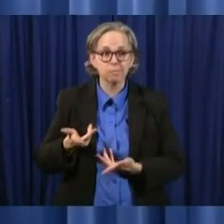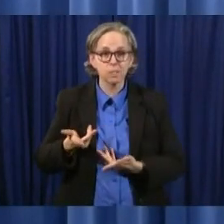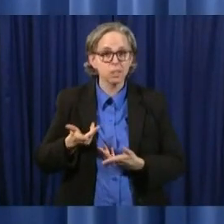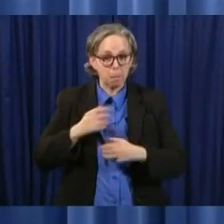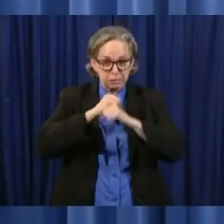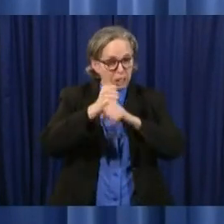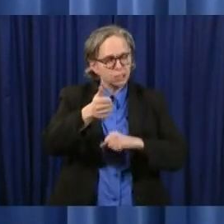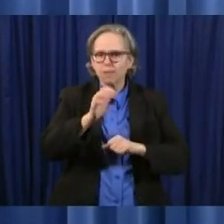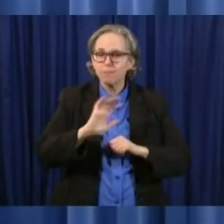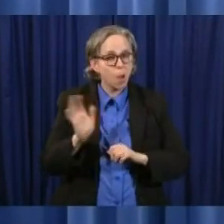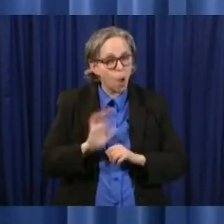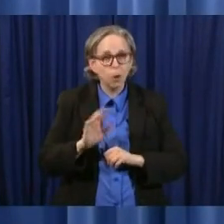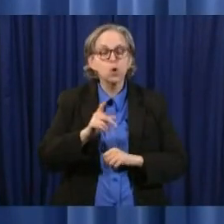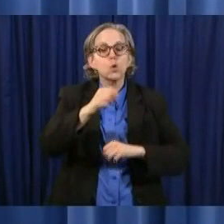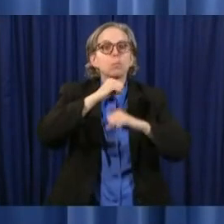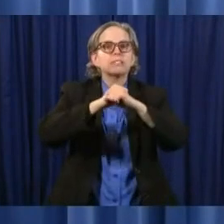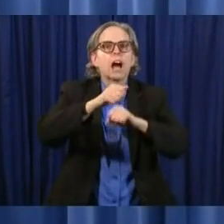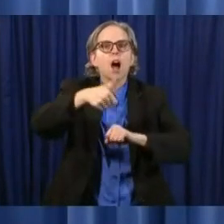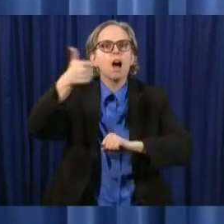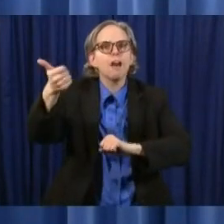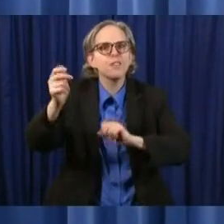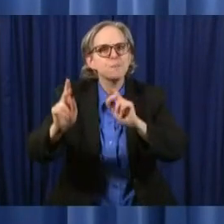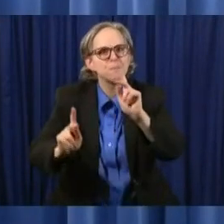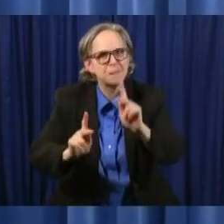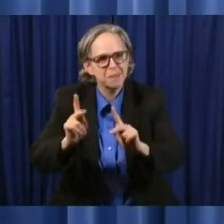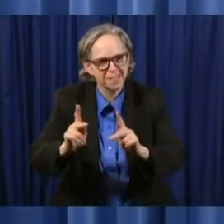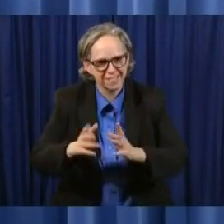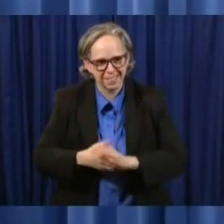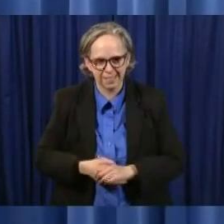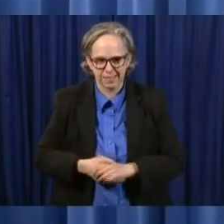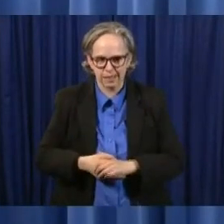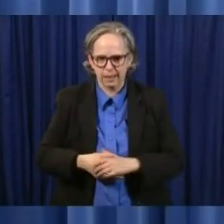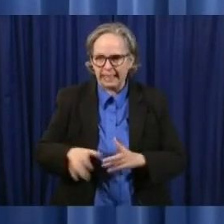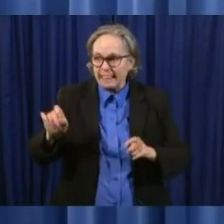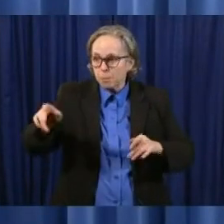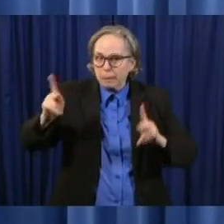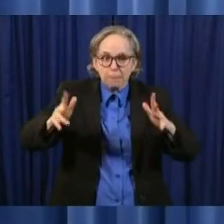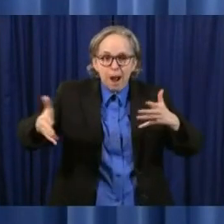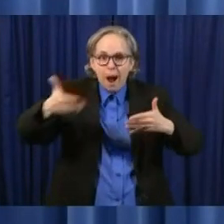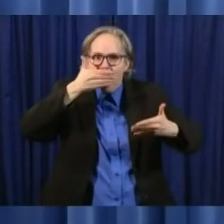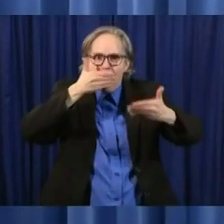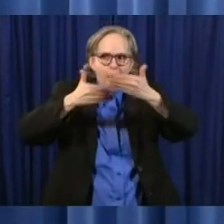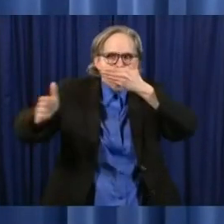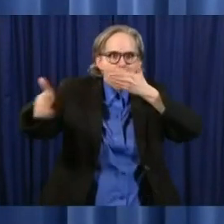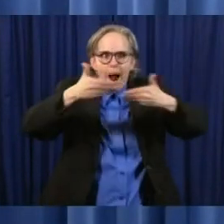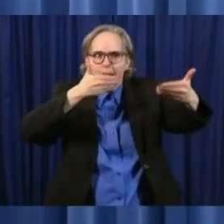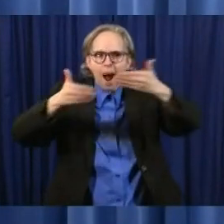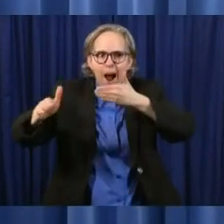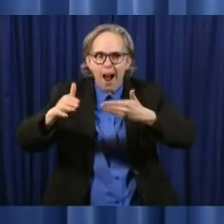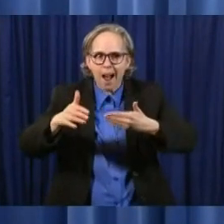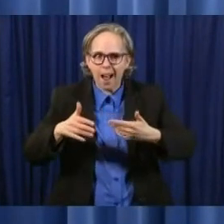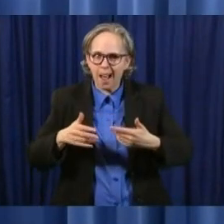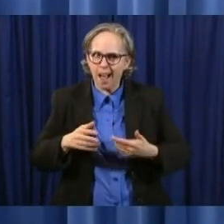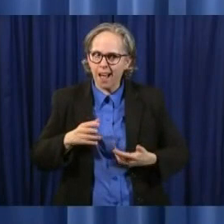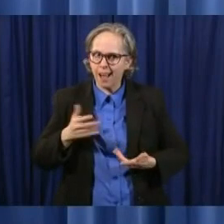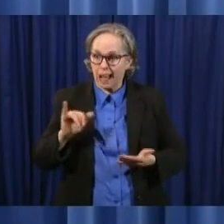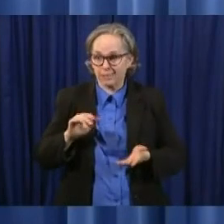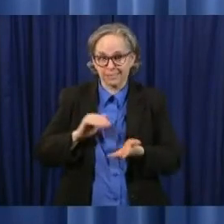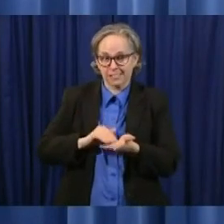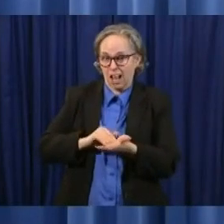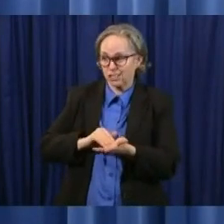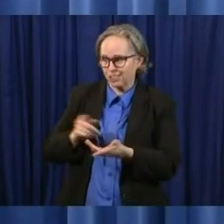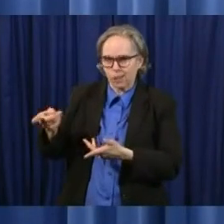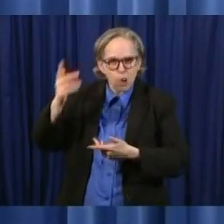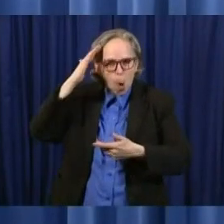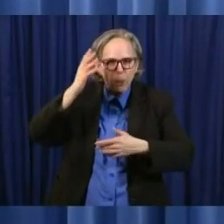protecting others and when everybody does it you you layer on as dr acton said another layer of the swiss cheese and uh